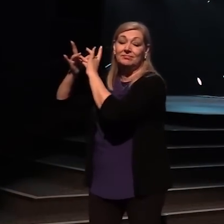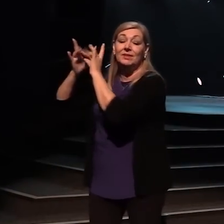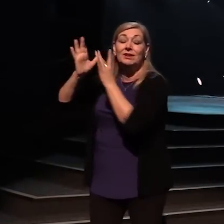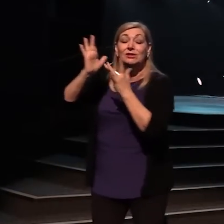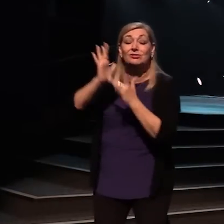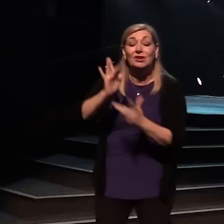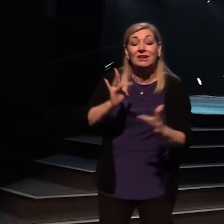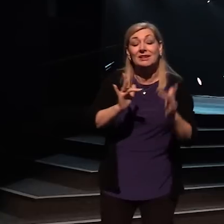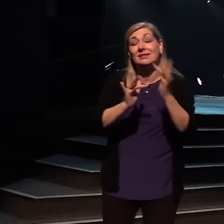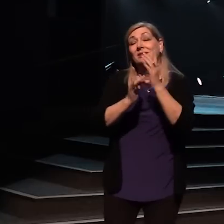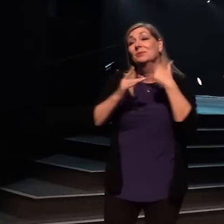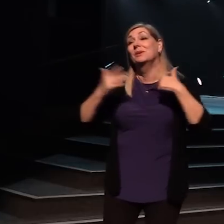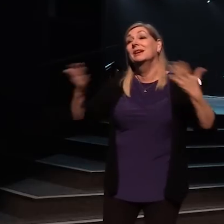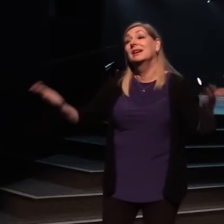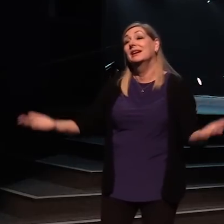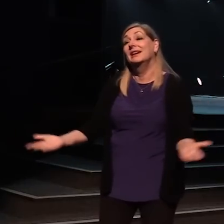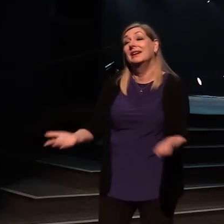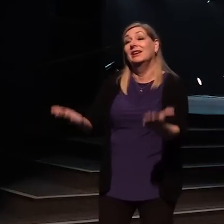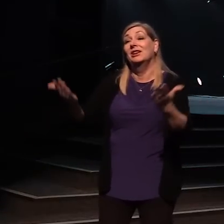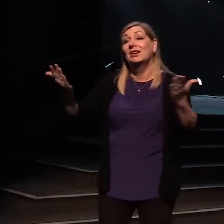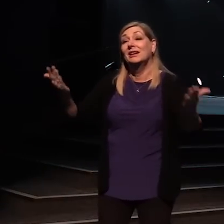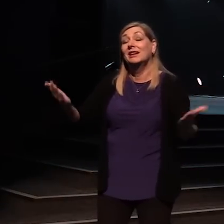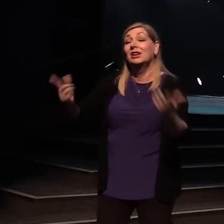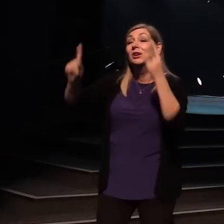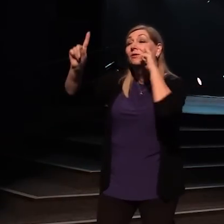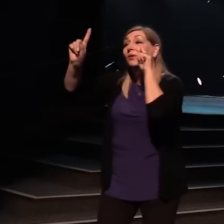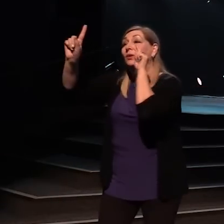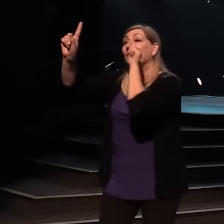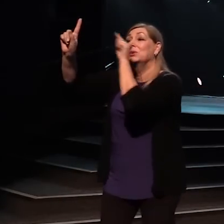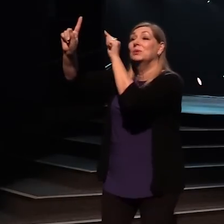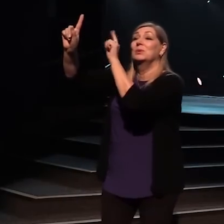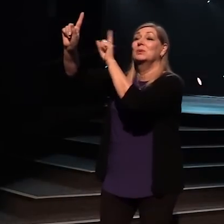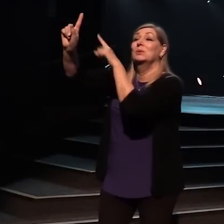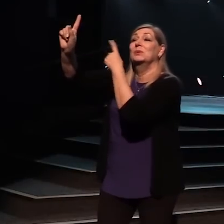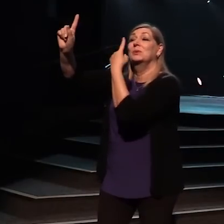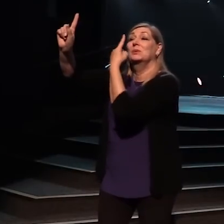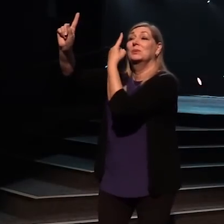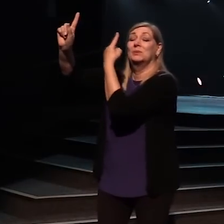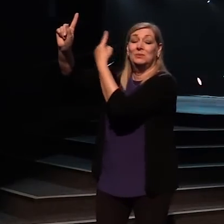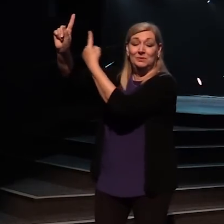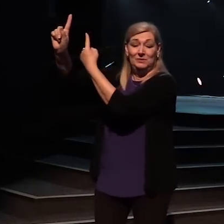Amen. We are here, we're here for you.